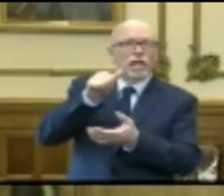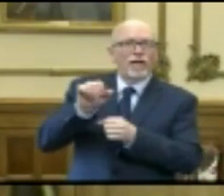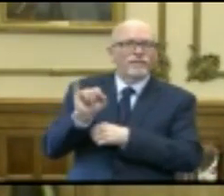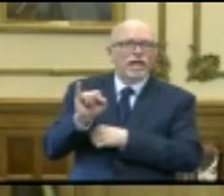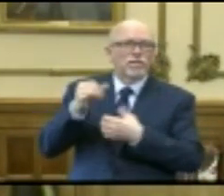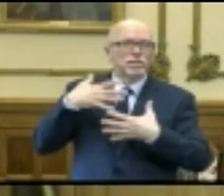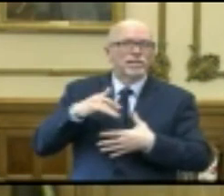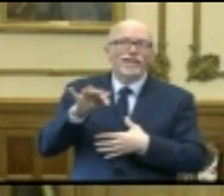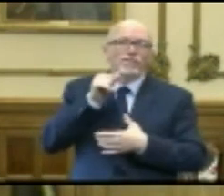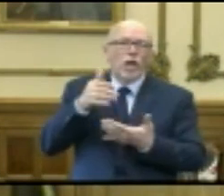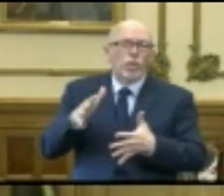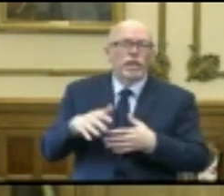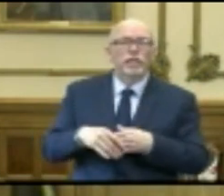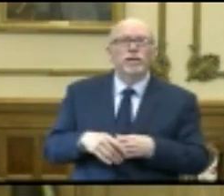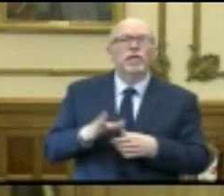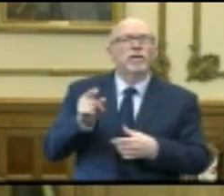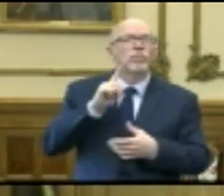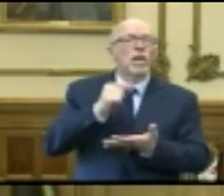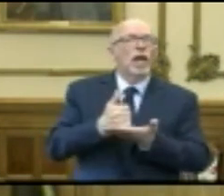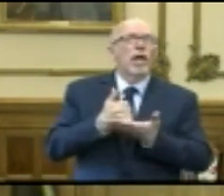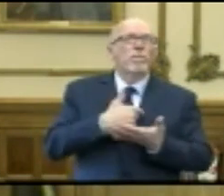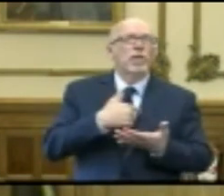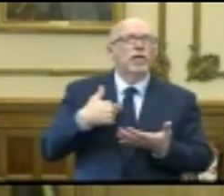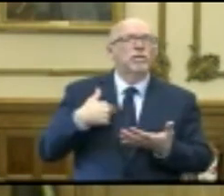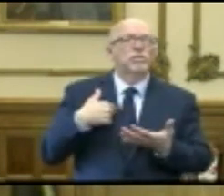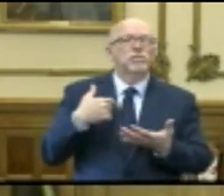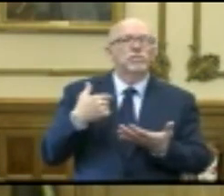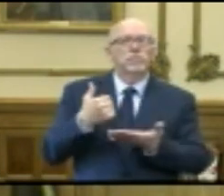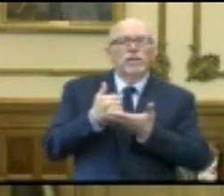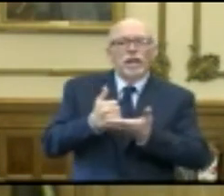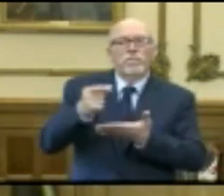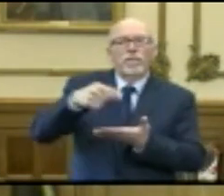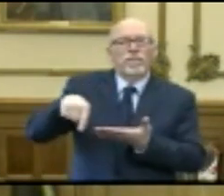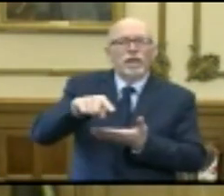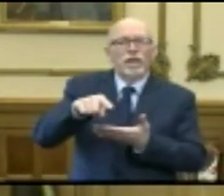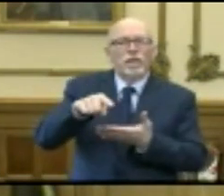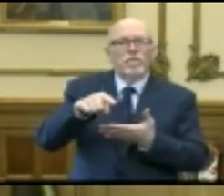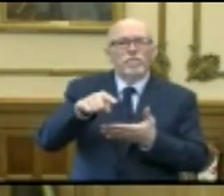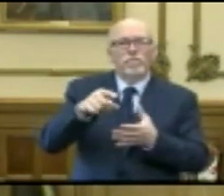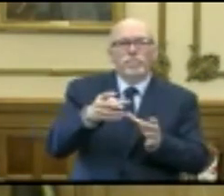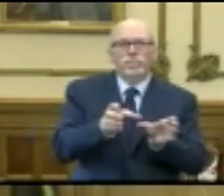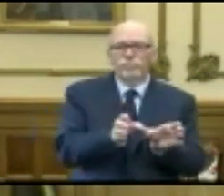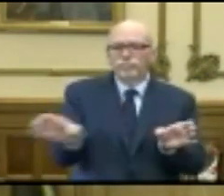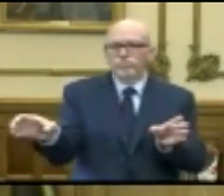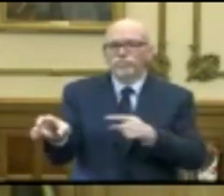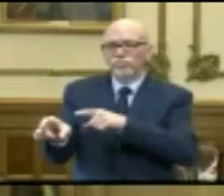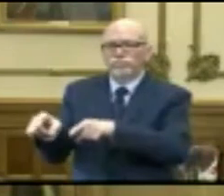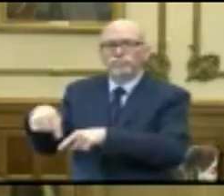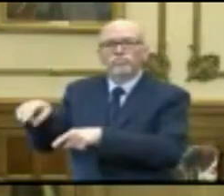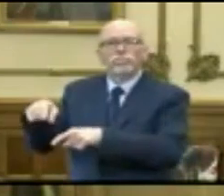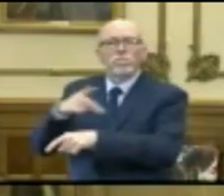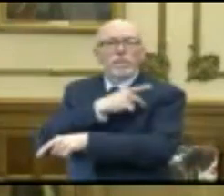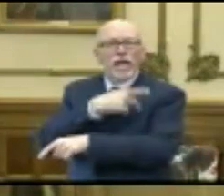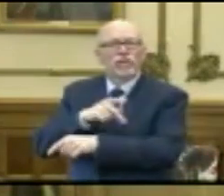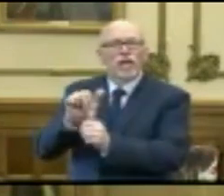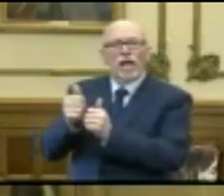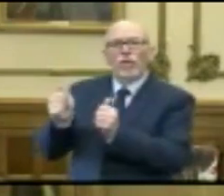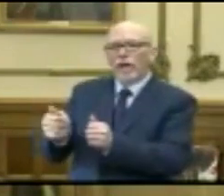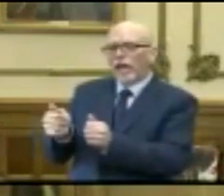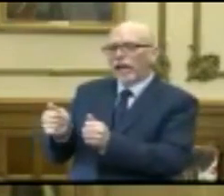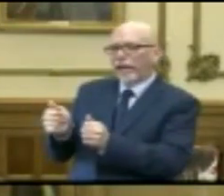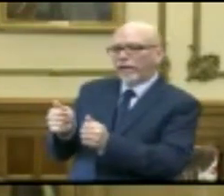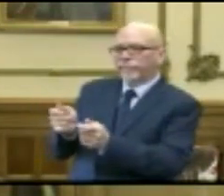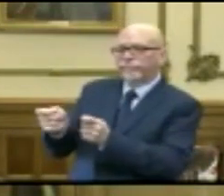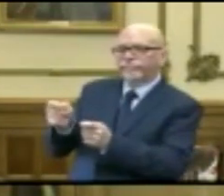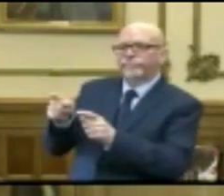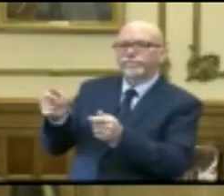already infected. And it really has helped us to help them cohort individuals and to help direct how they might break their particular